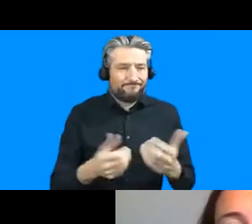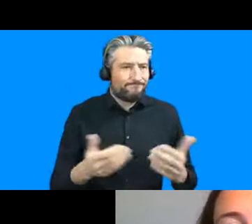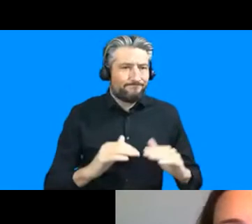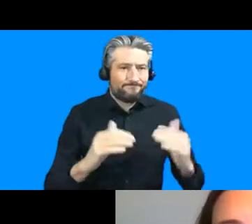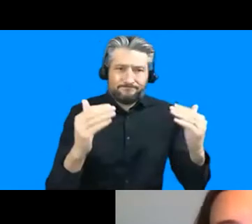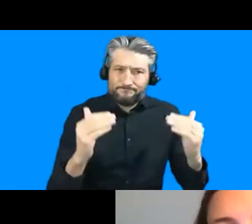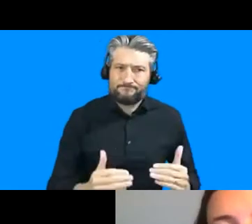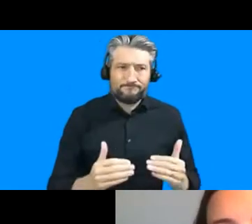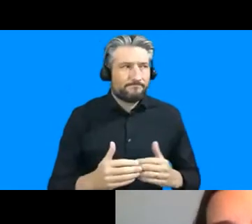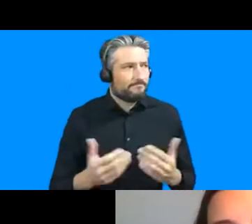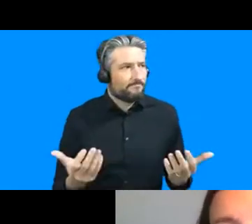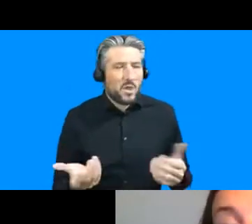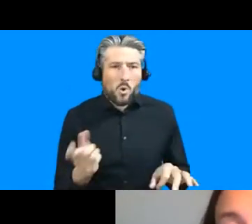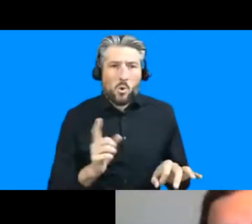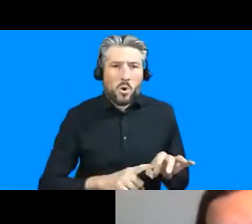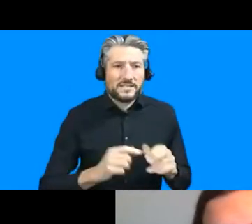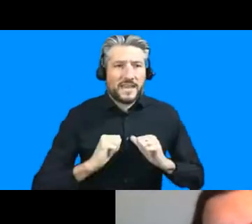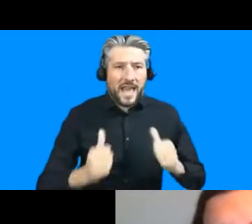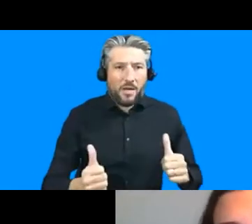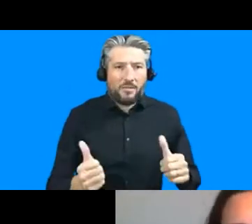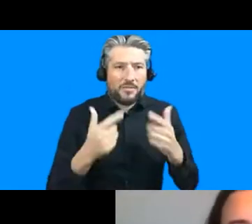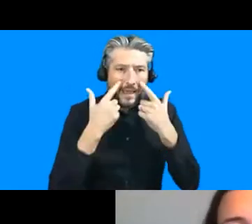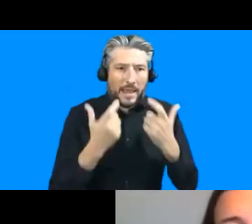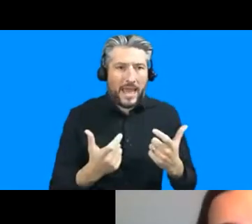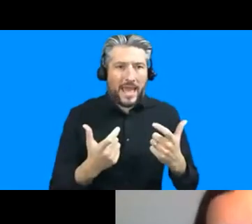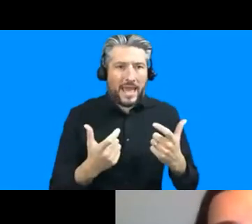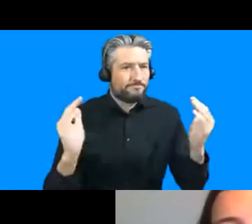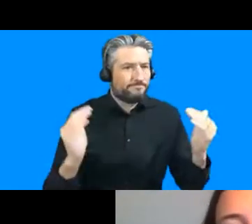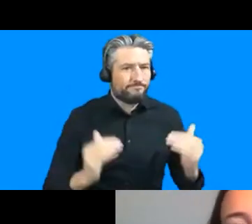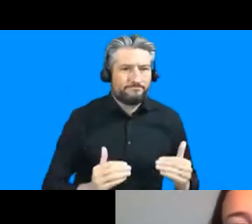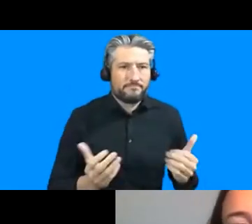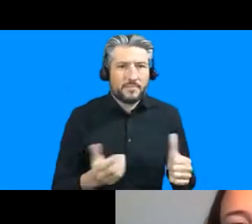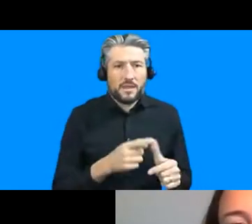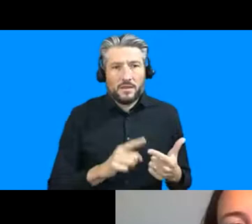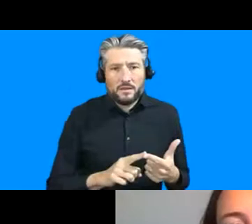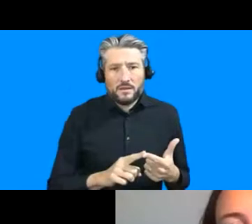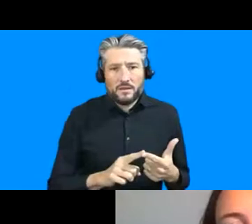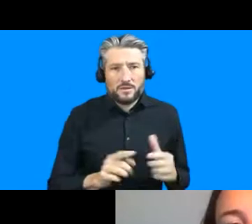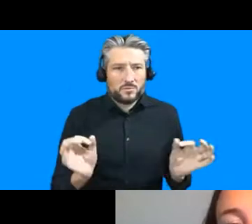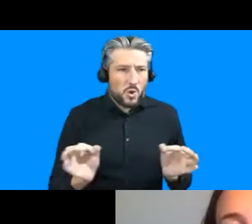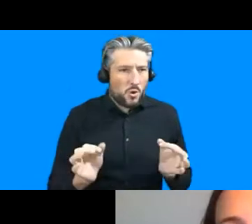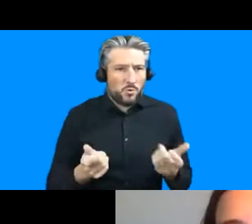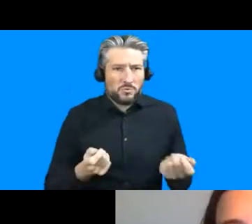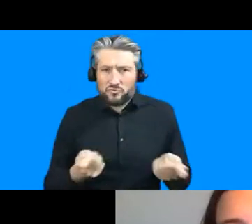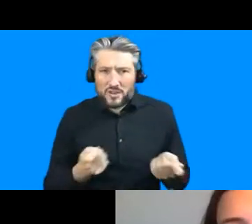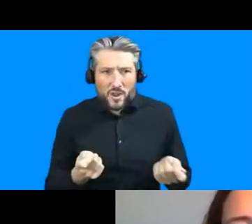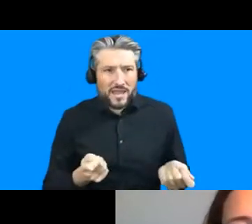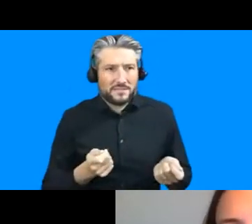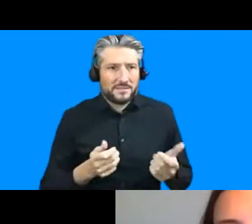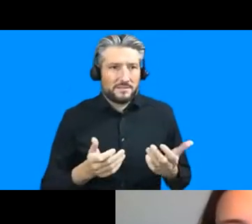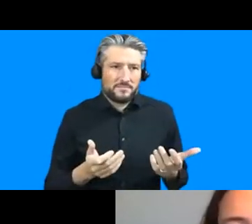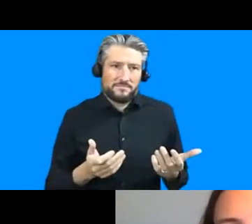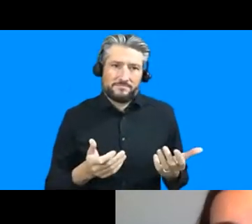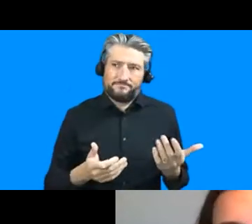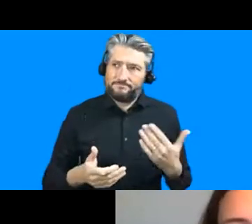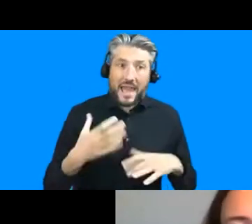instead a reliance and a proliferation of kind of informal unregulated um private providers so